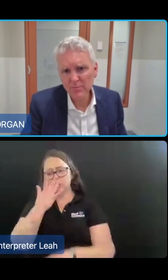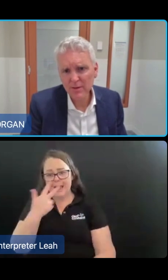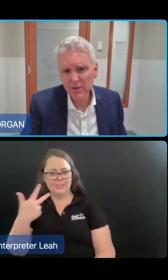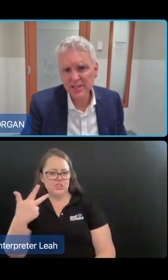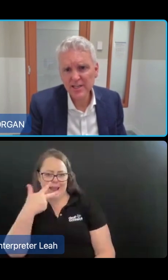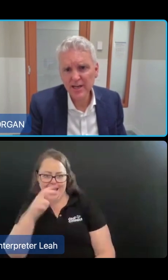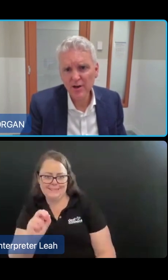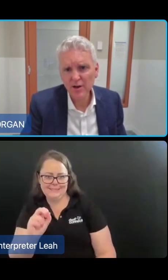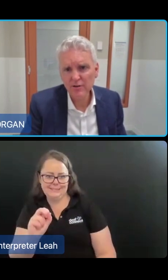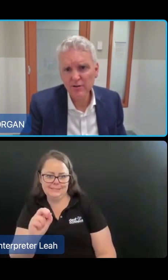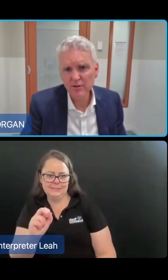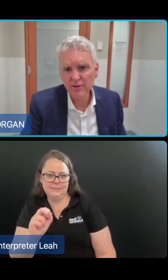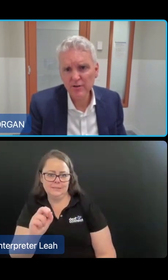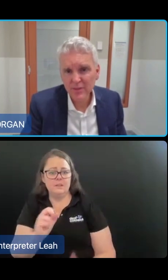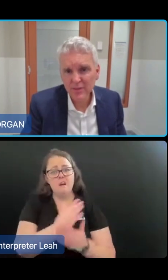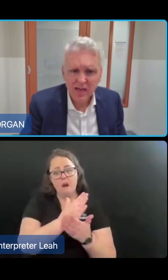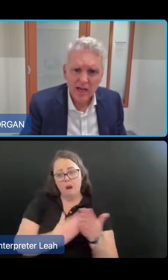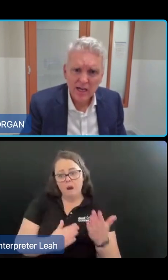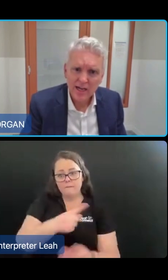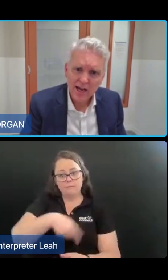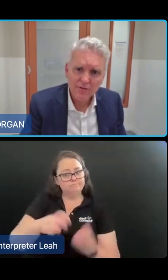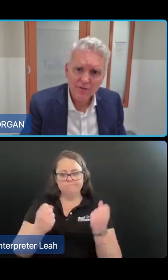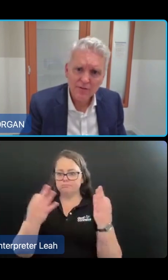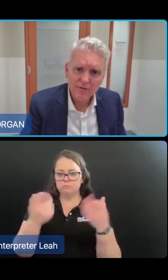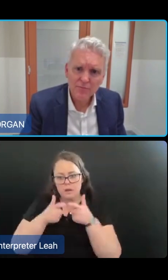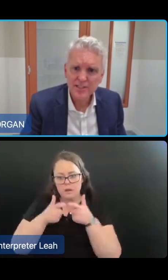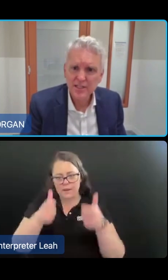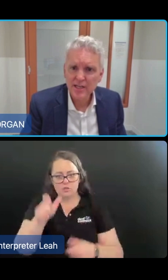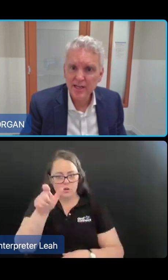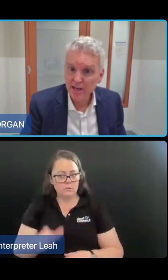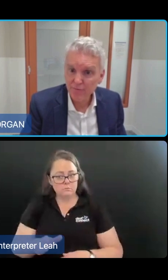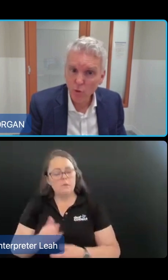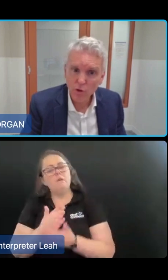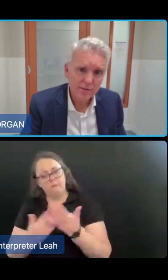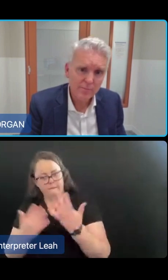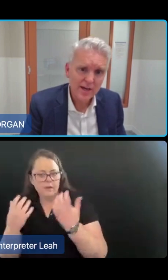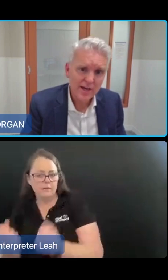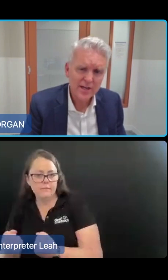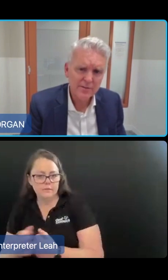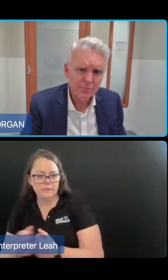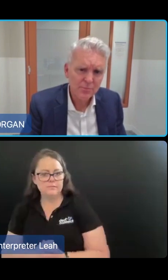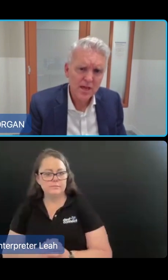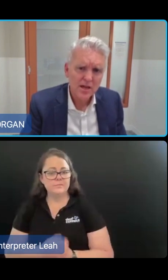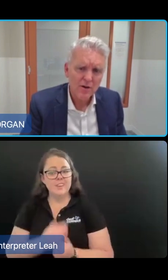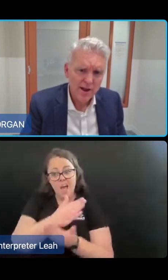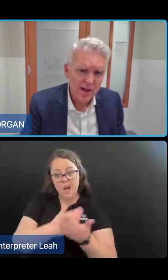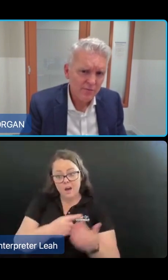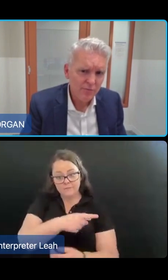Half the people assessed had no carer. Half of the people assessed had had a fall in the past year.